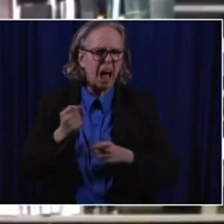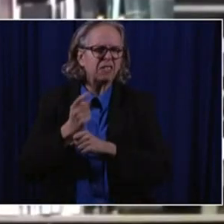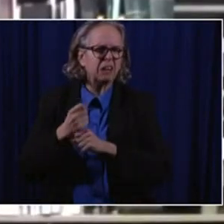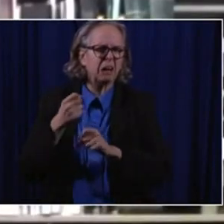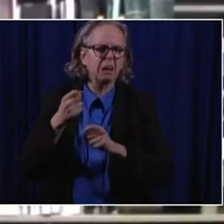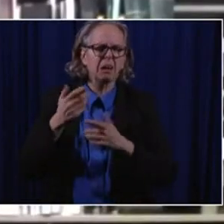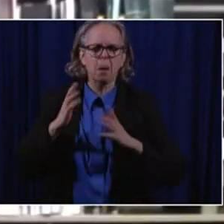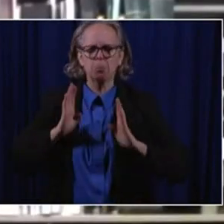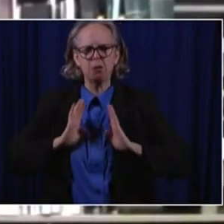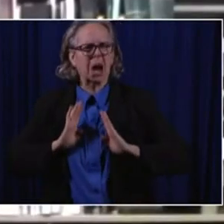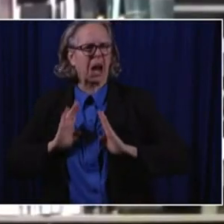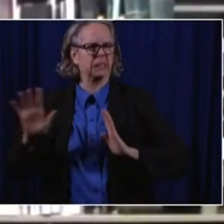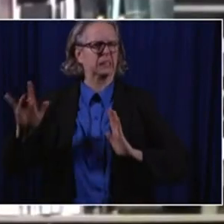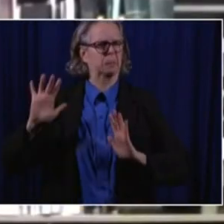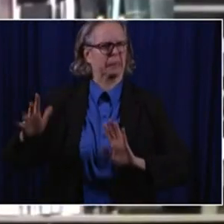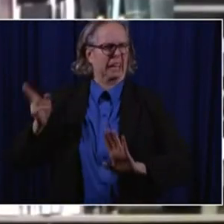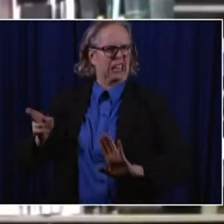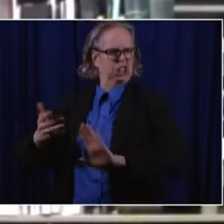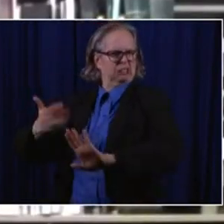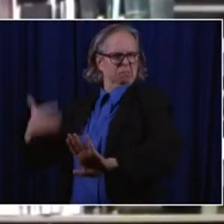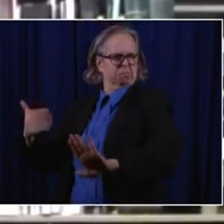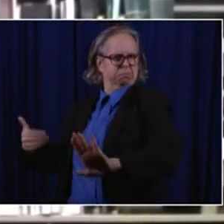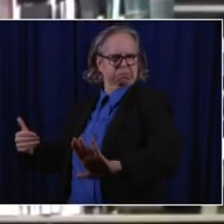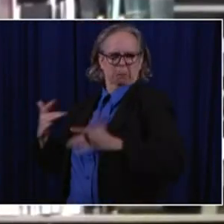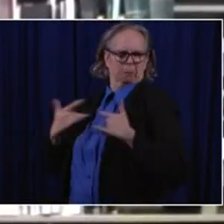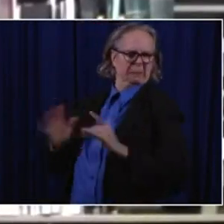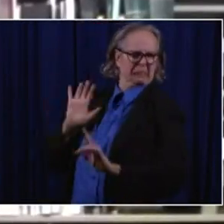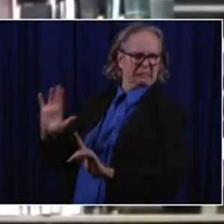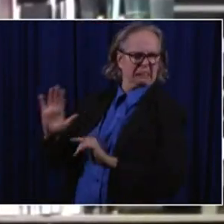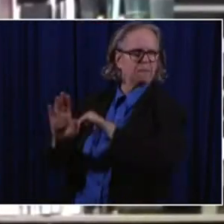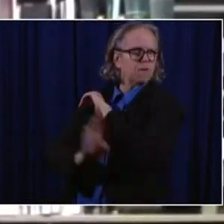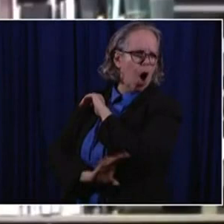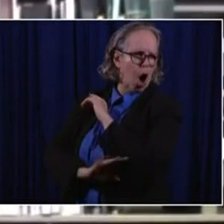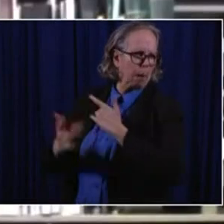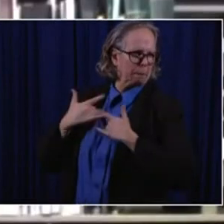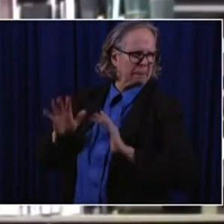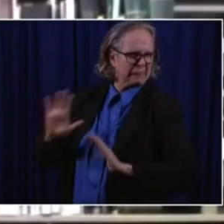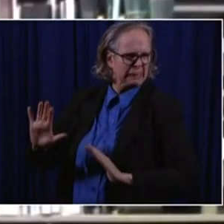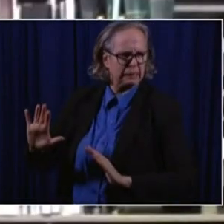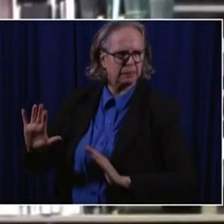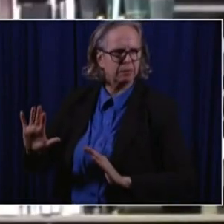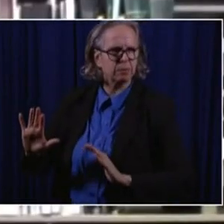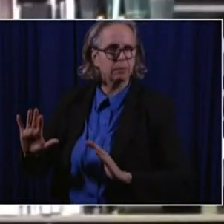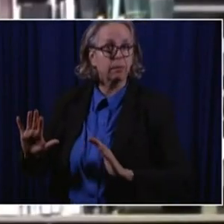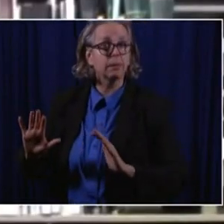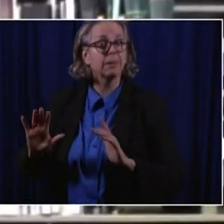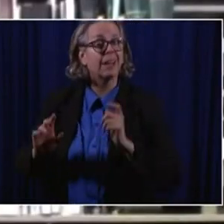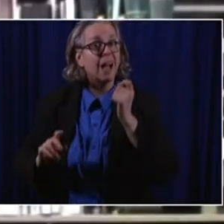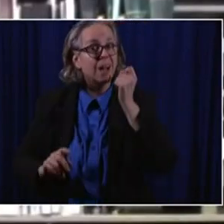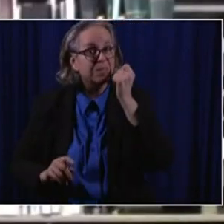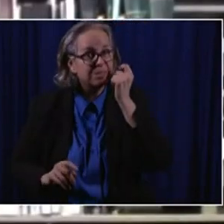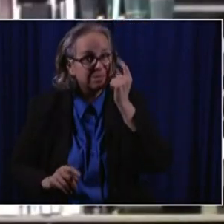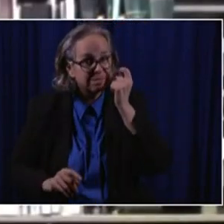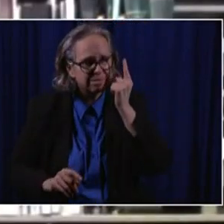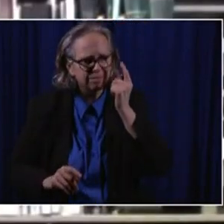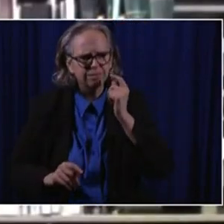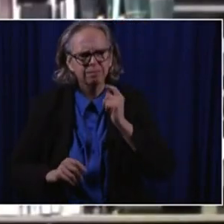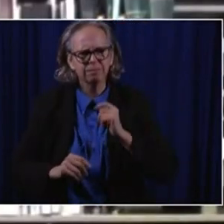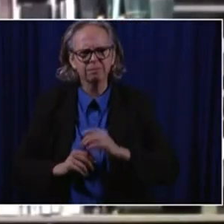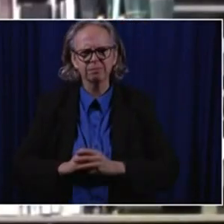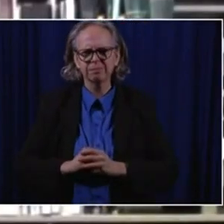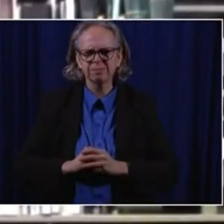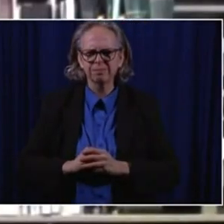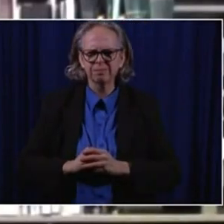Ohio. So it's typical that you get some sort of respiratory thing each, each season. Um, you know, and,